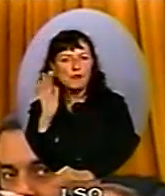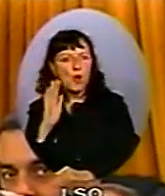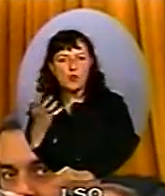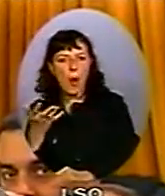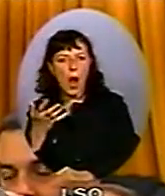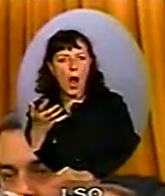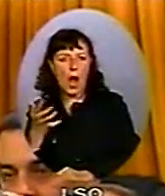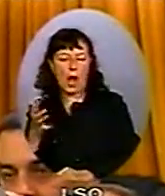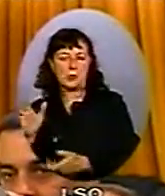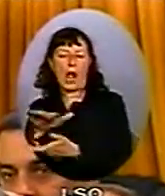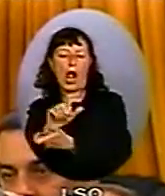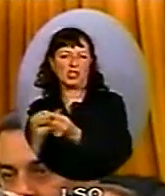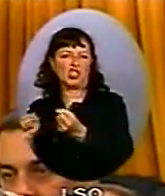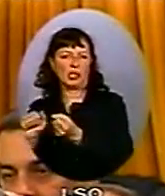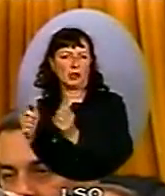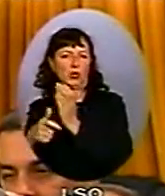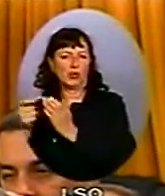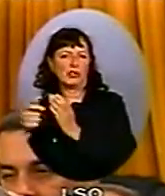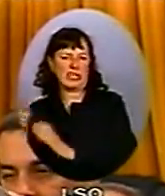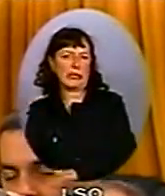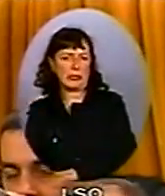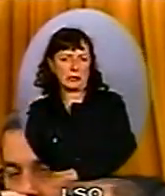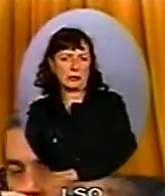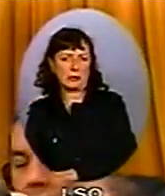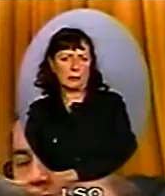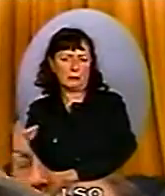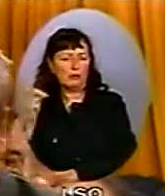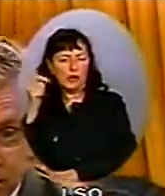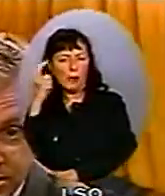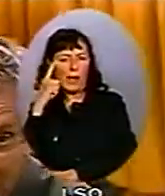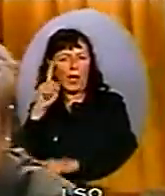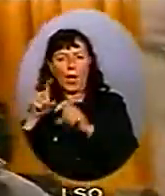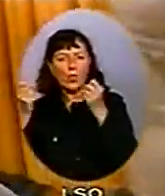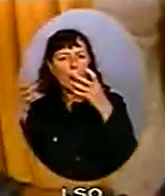file and that this government has no plan to help communities in the firepower?